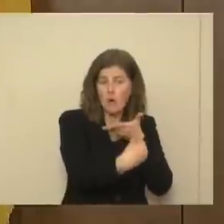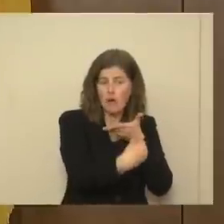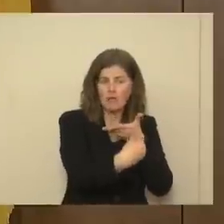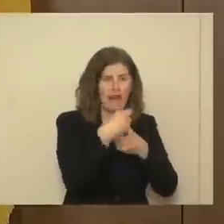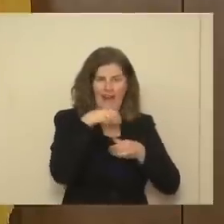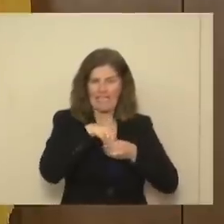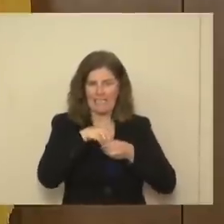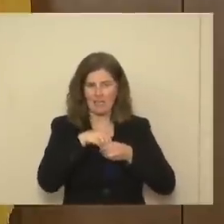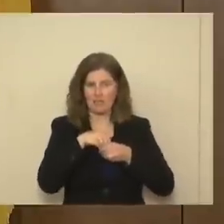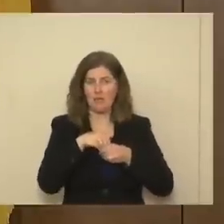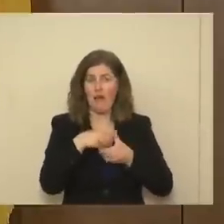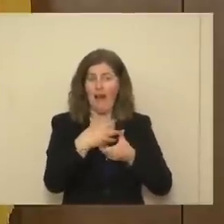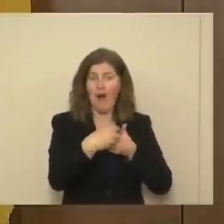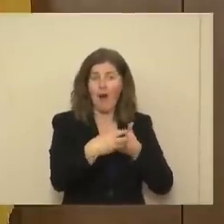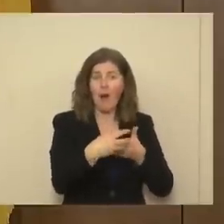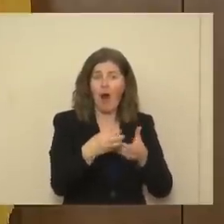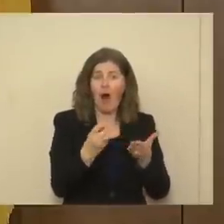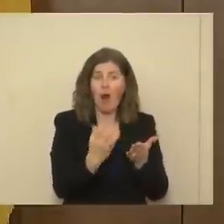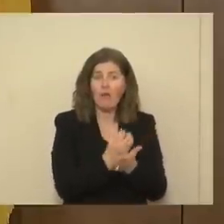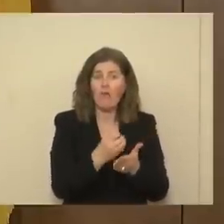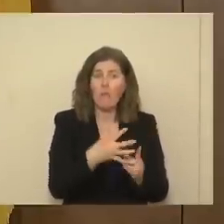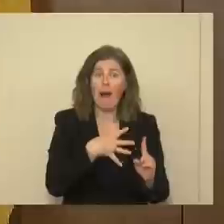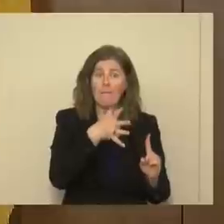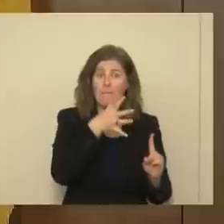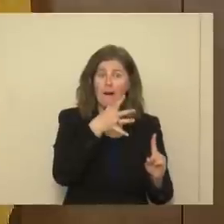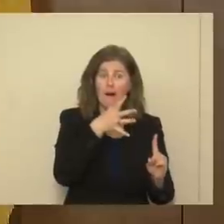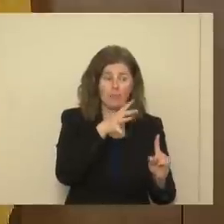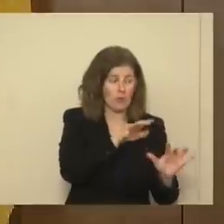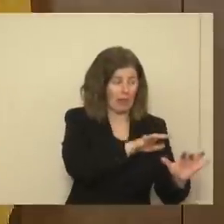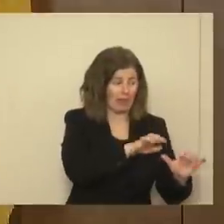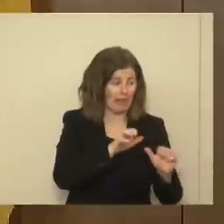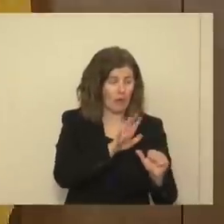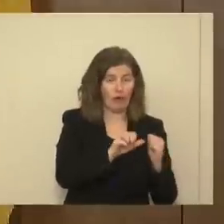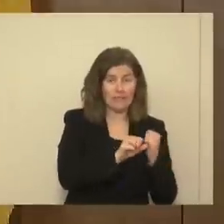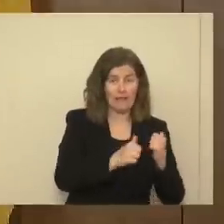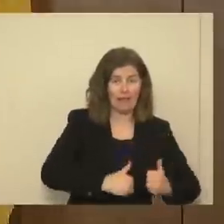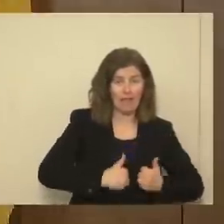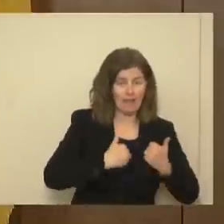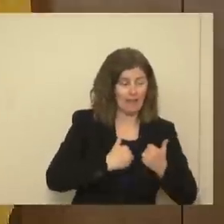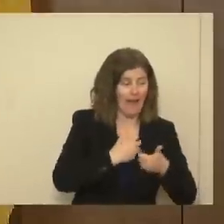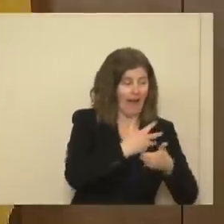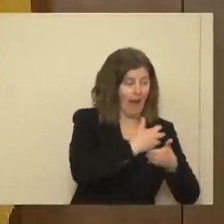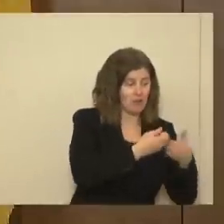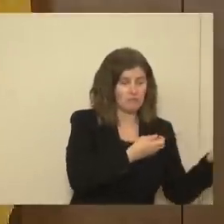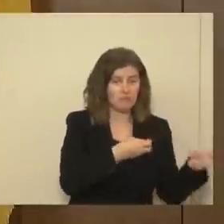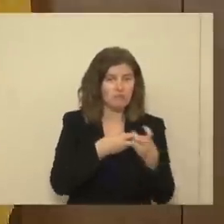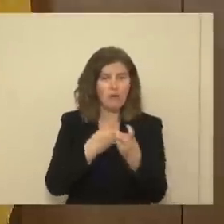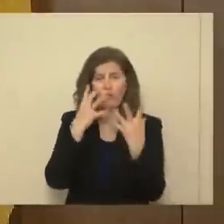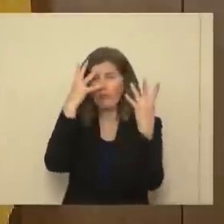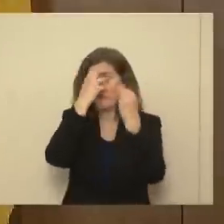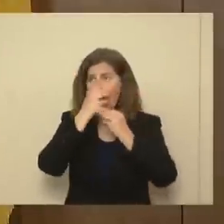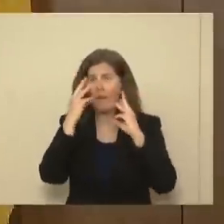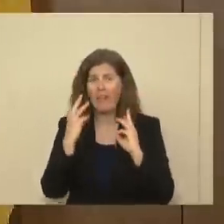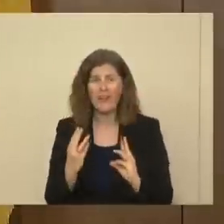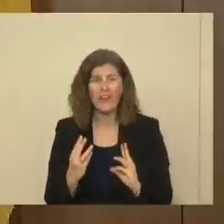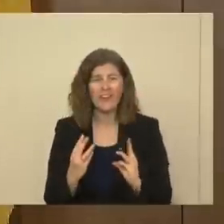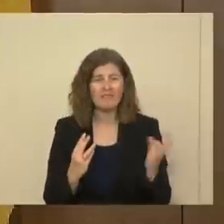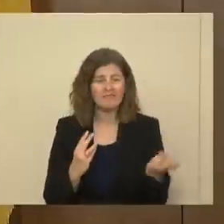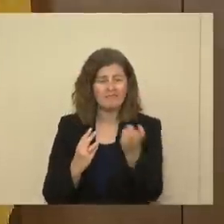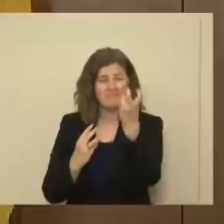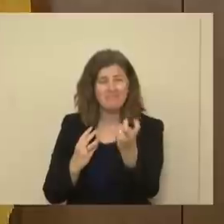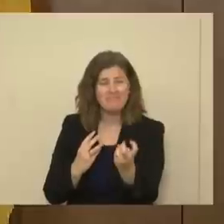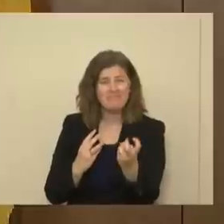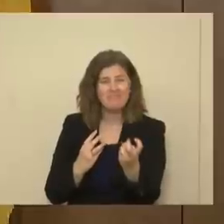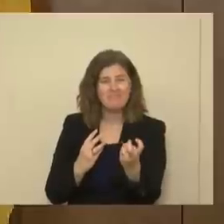for my mother to be able to leave her assisted living, go outside in this beautiful weather, have